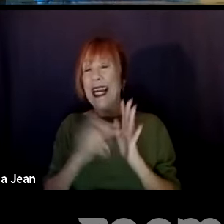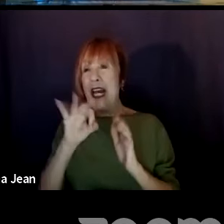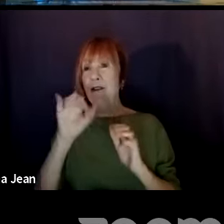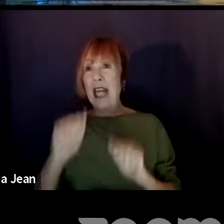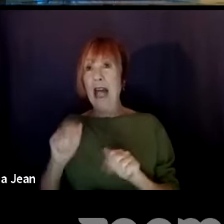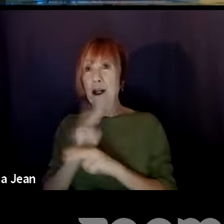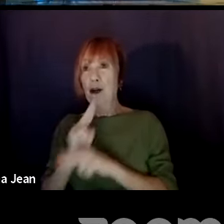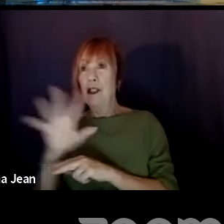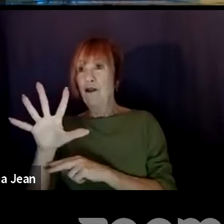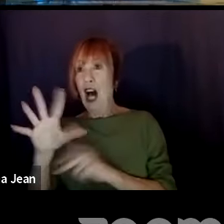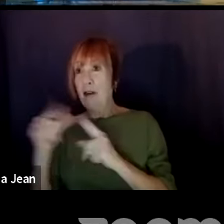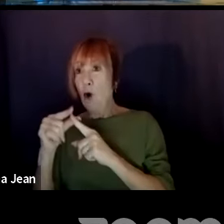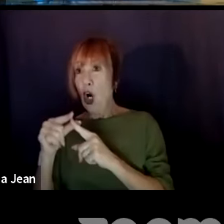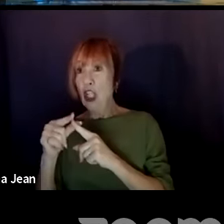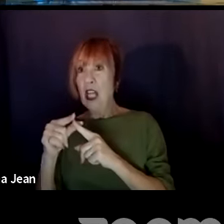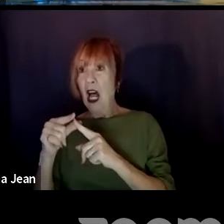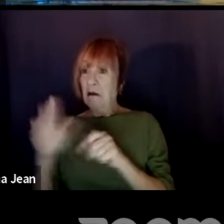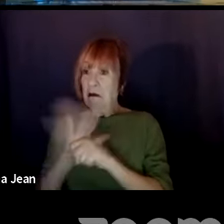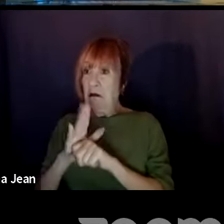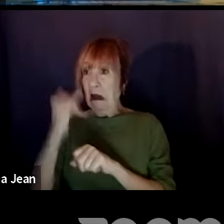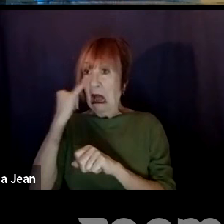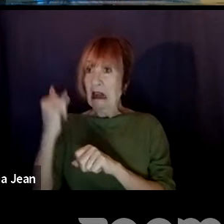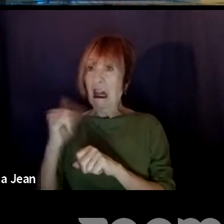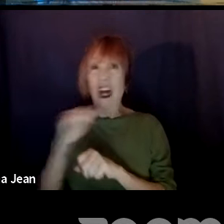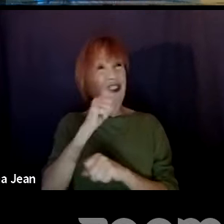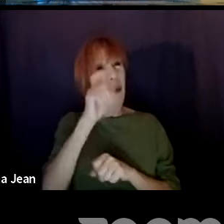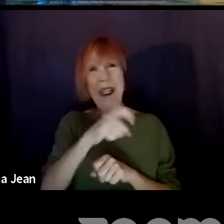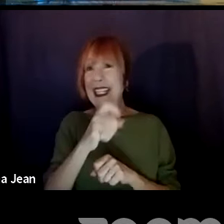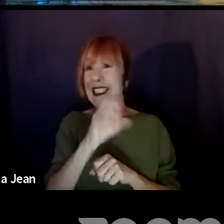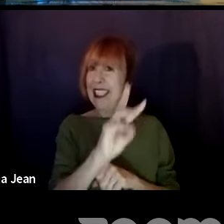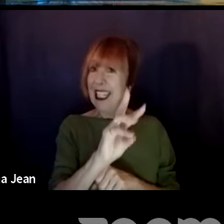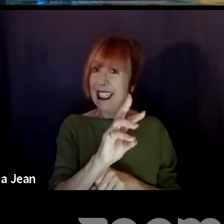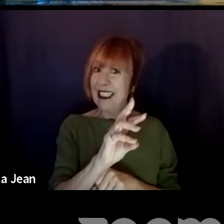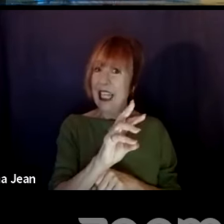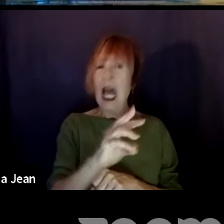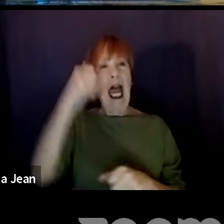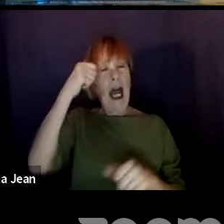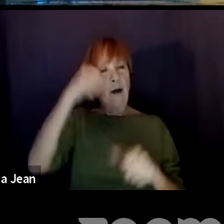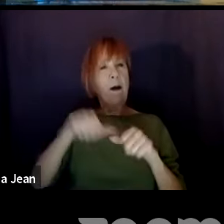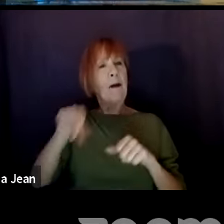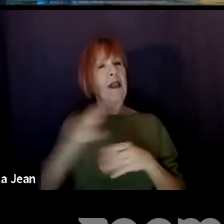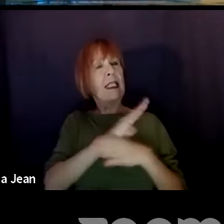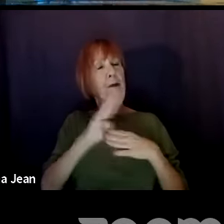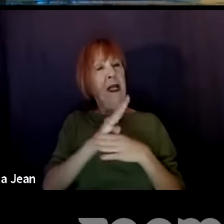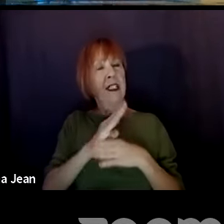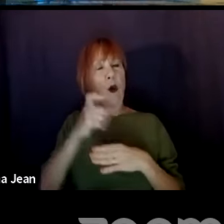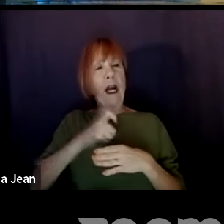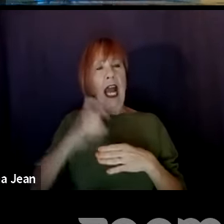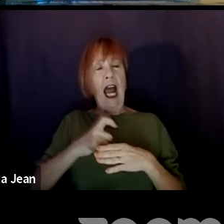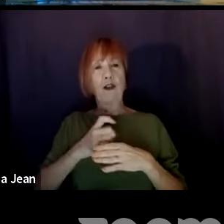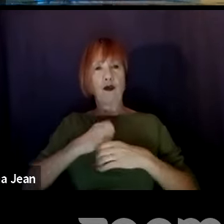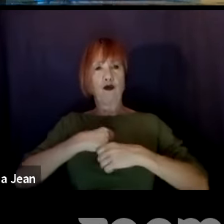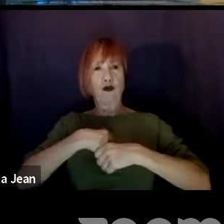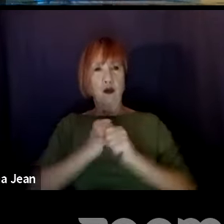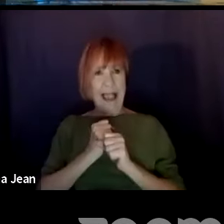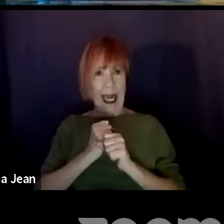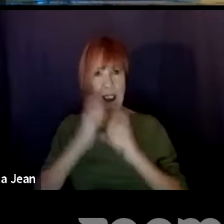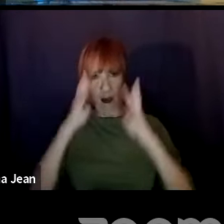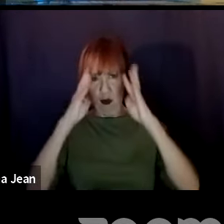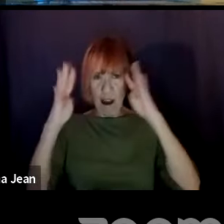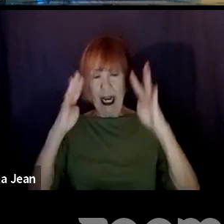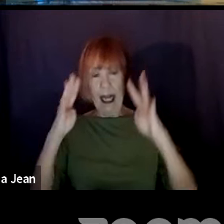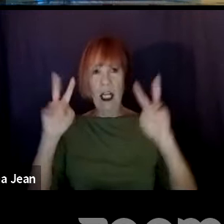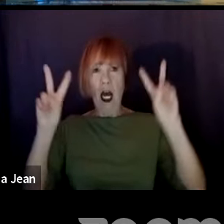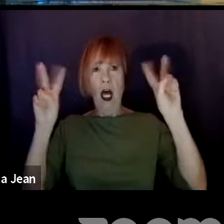be as tight as possible. And also, we're in a business of, you know, creating content that will be seen. So I like to always tell my